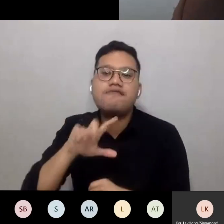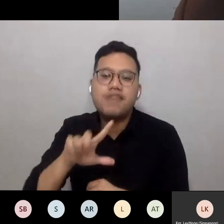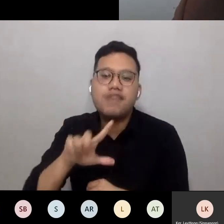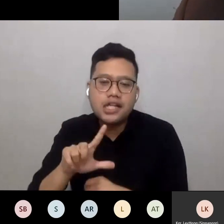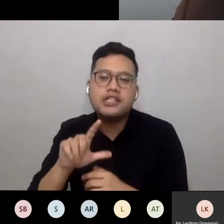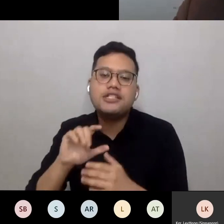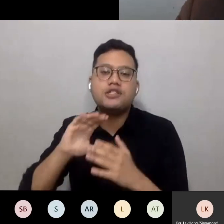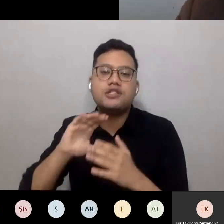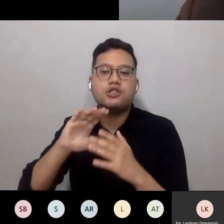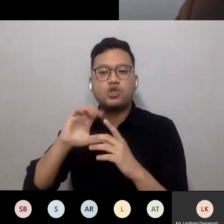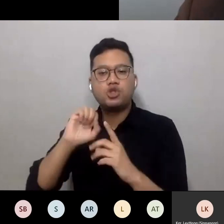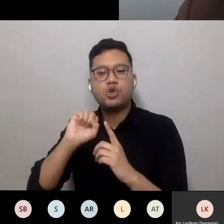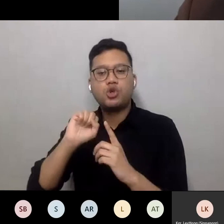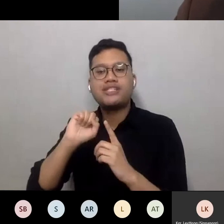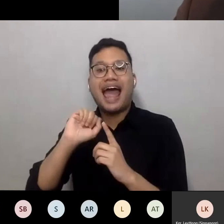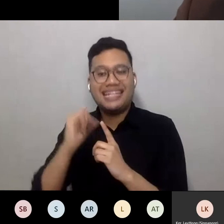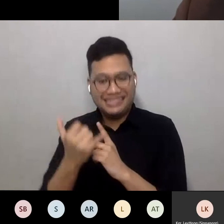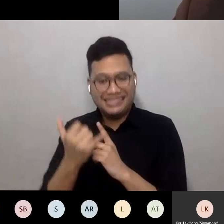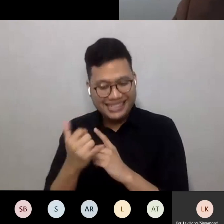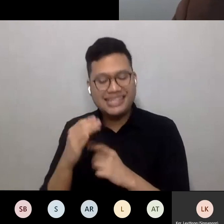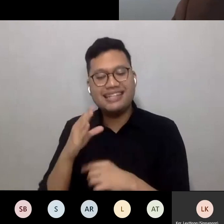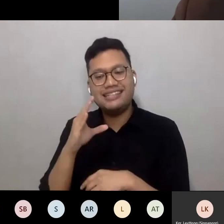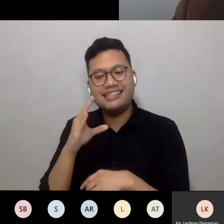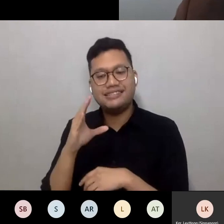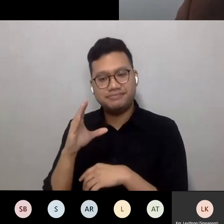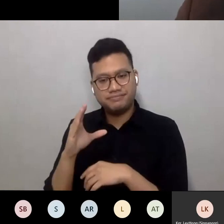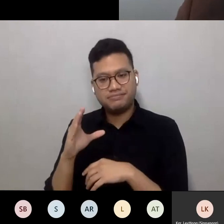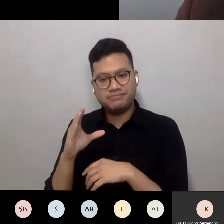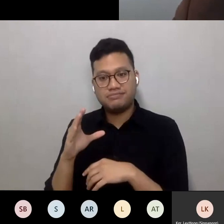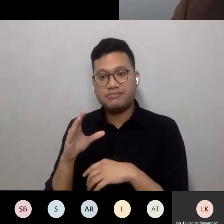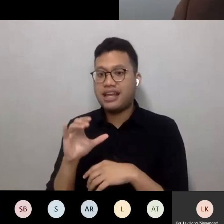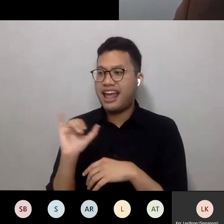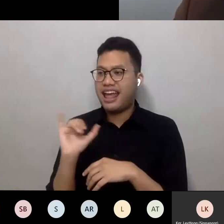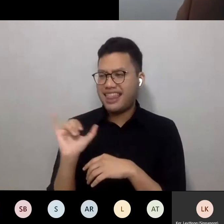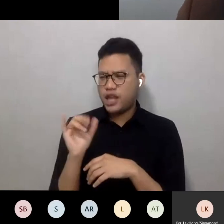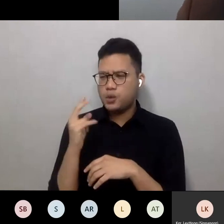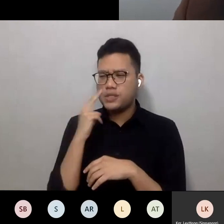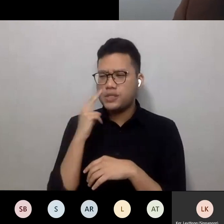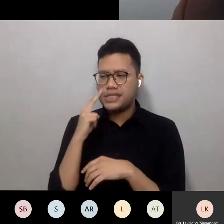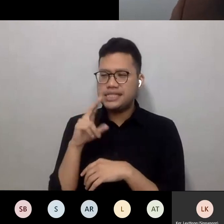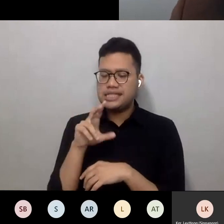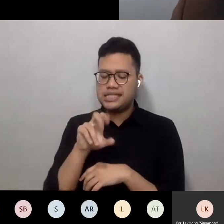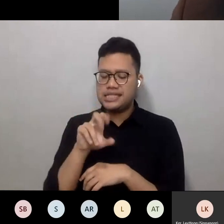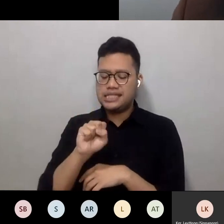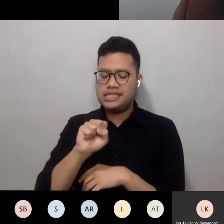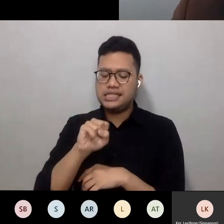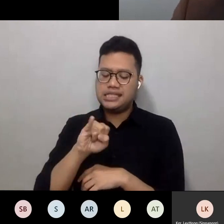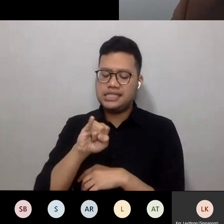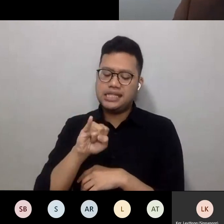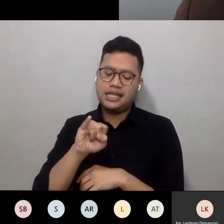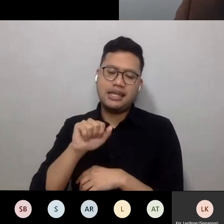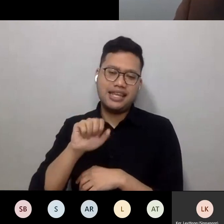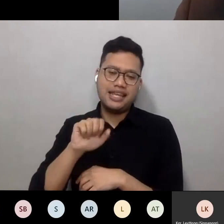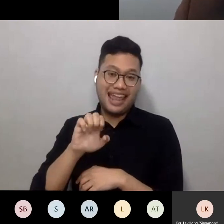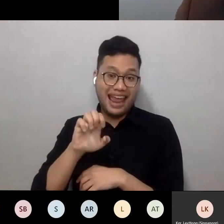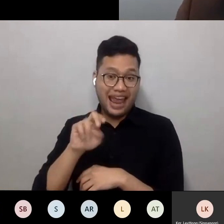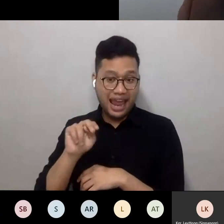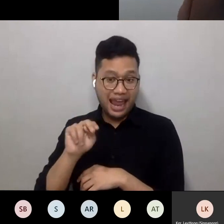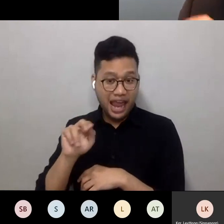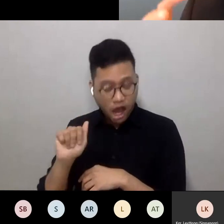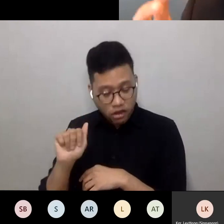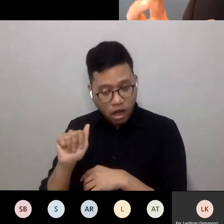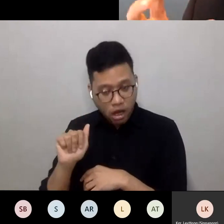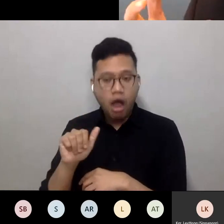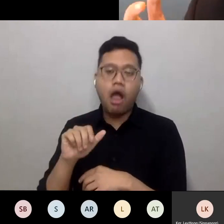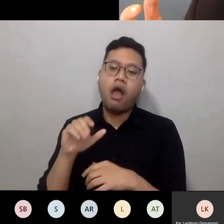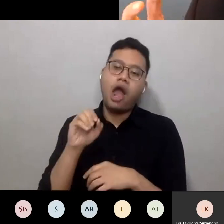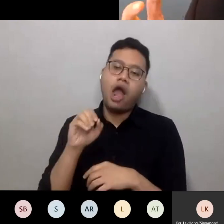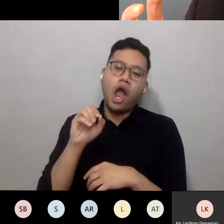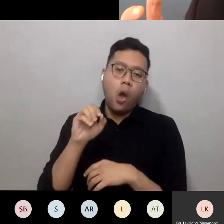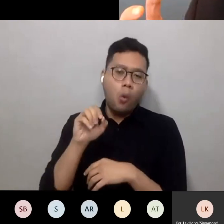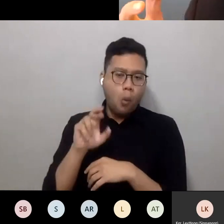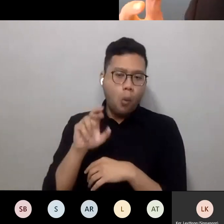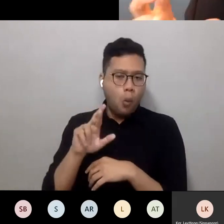you look at some of the great places in the world, like Siena in Italy, or arguably London as well. And the ability to